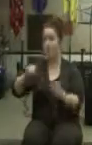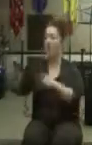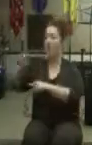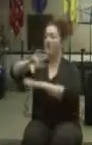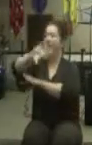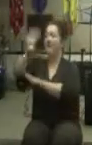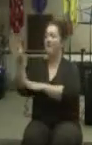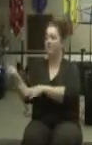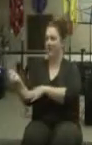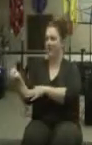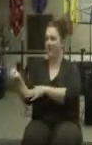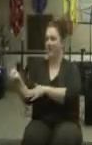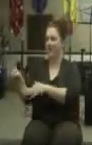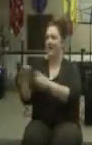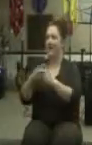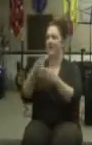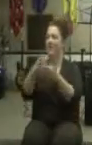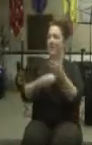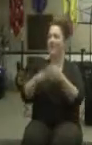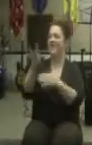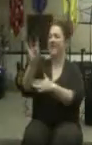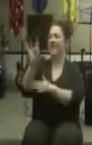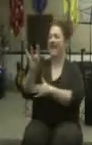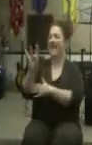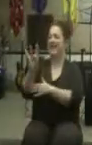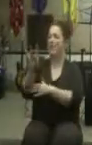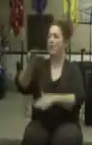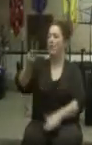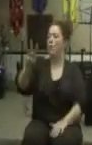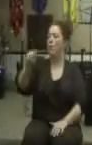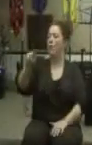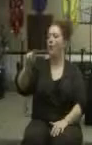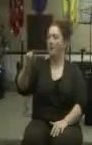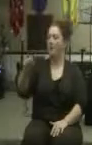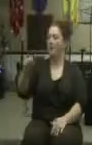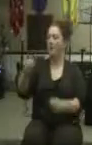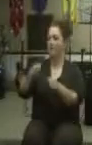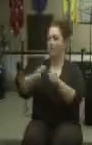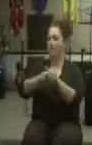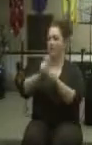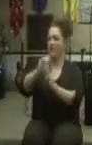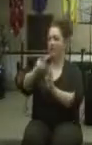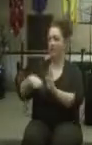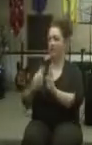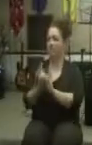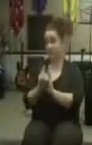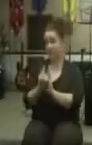to the continent of Africa, and they cost 8 watts per hour.